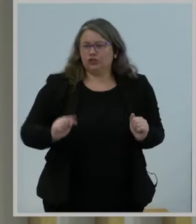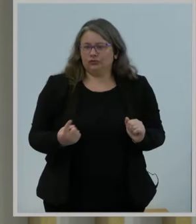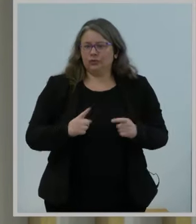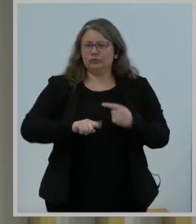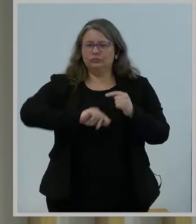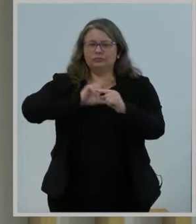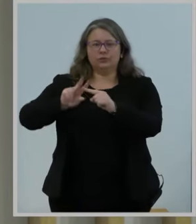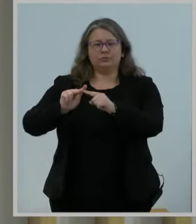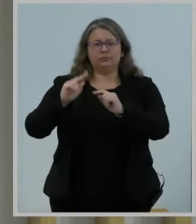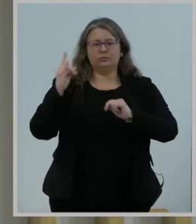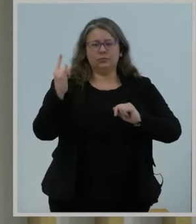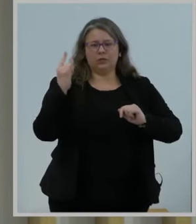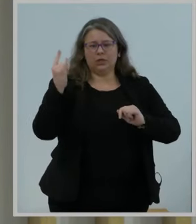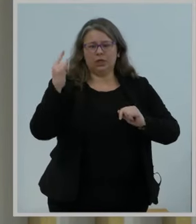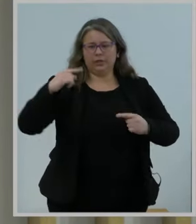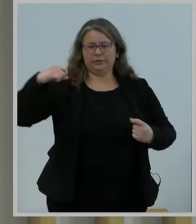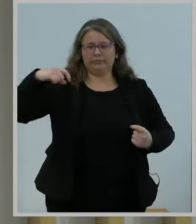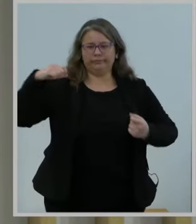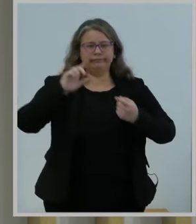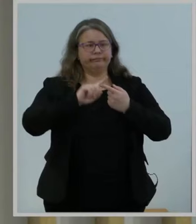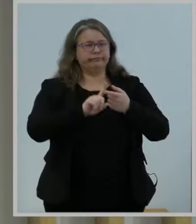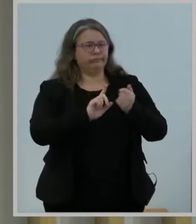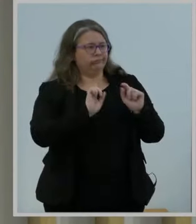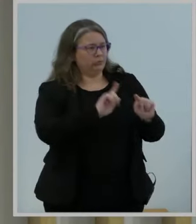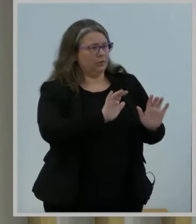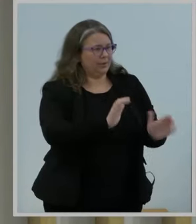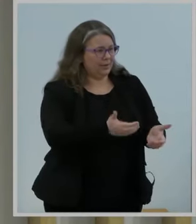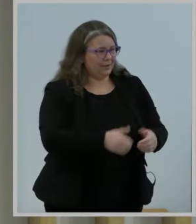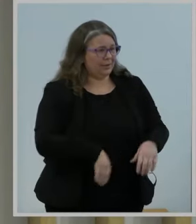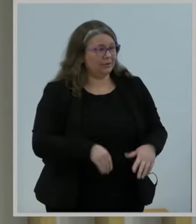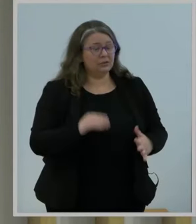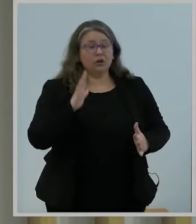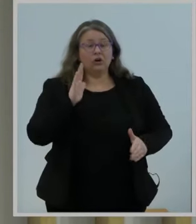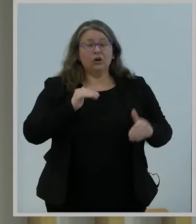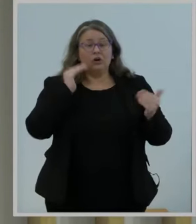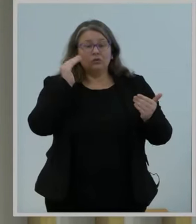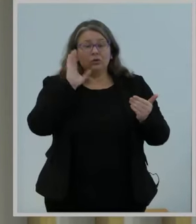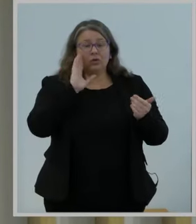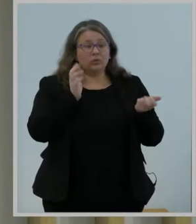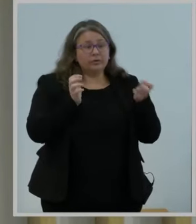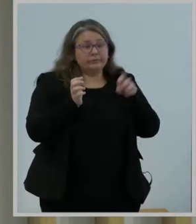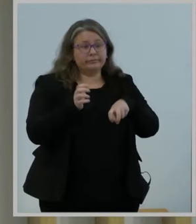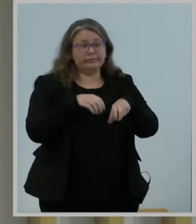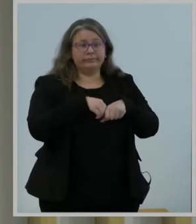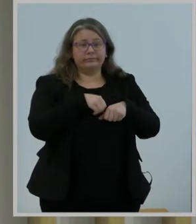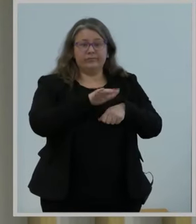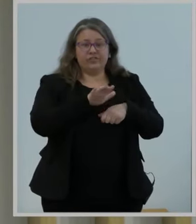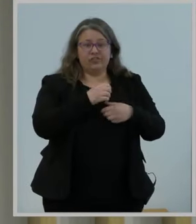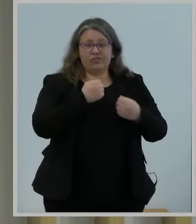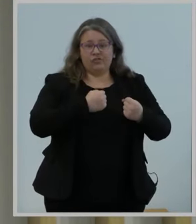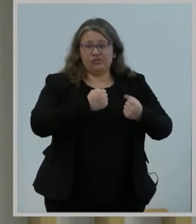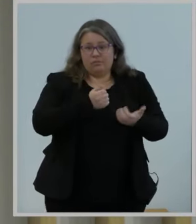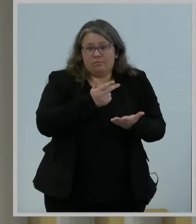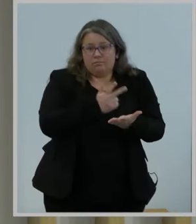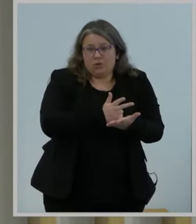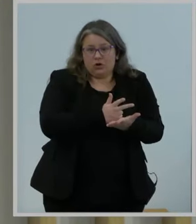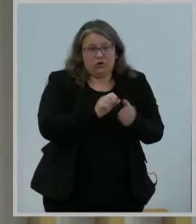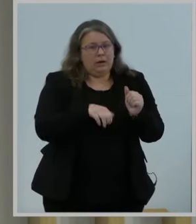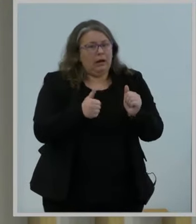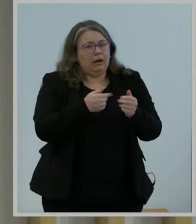Adults sitting in parked cars wherever they could find Wi-Fi so that they could keep up with family, friends, and work.